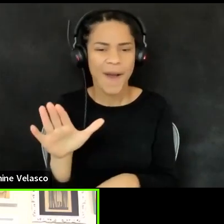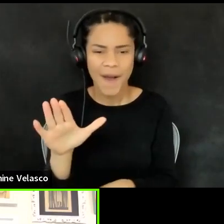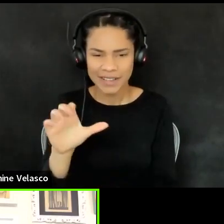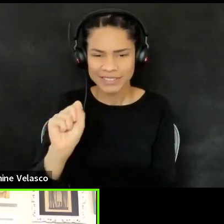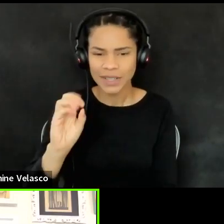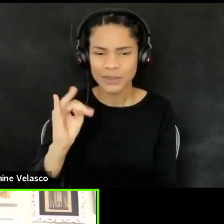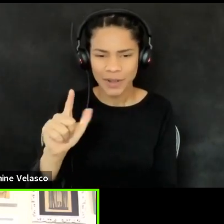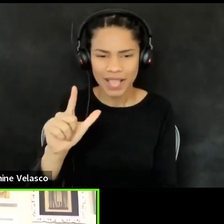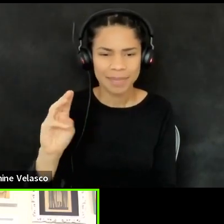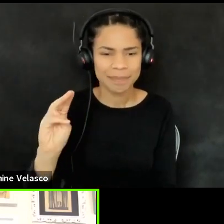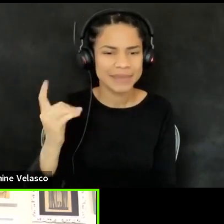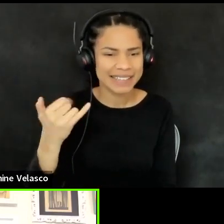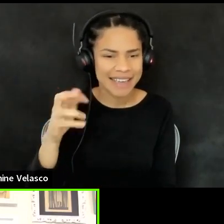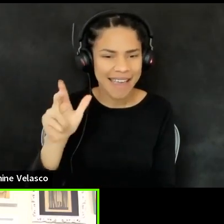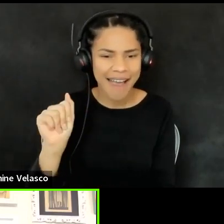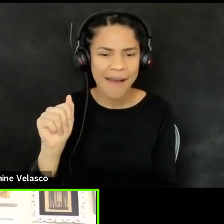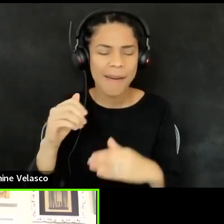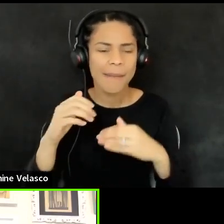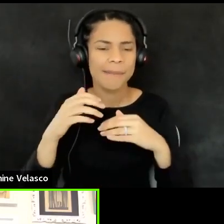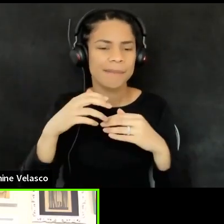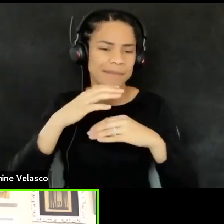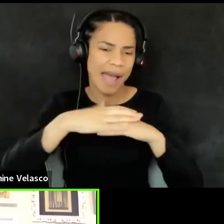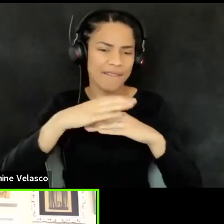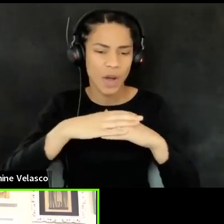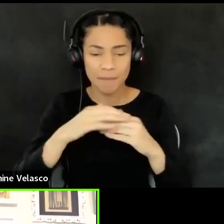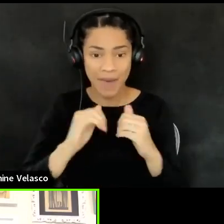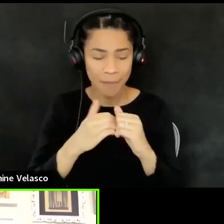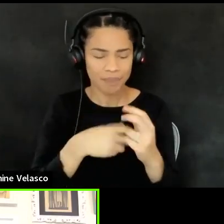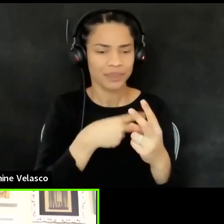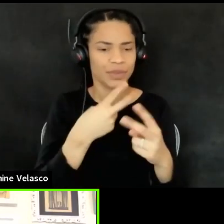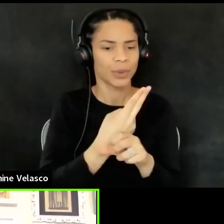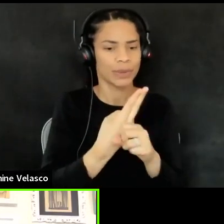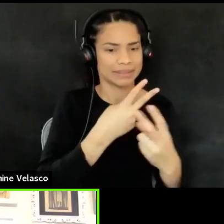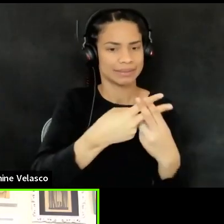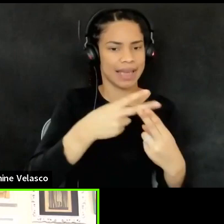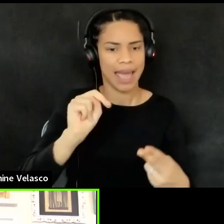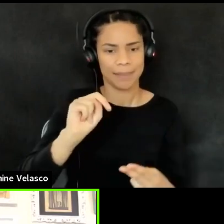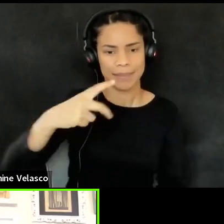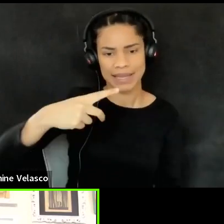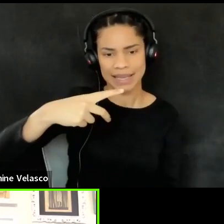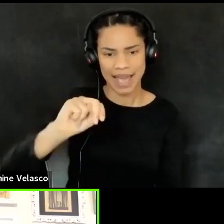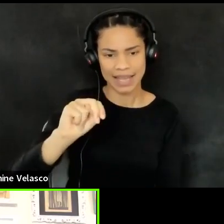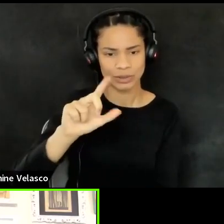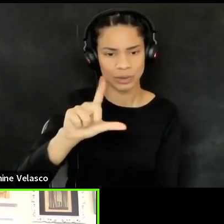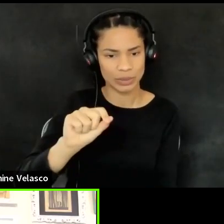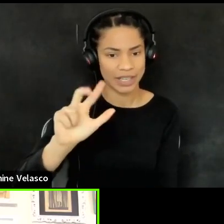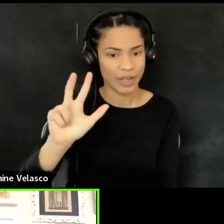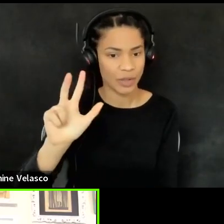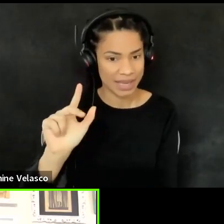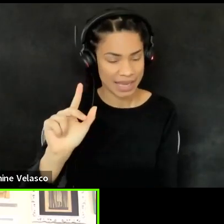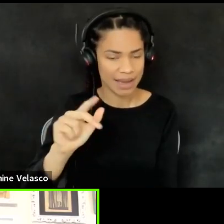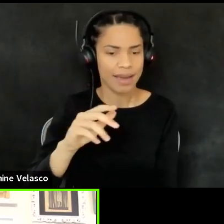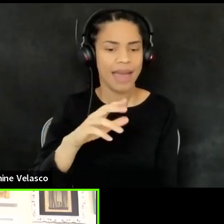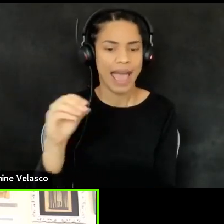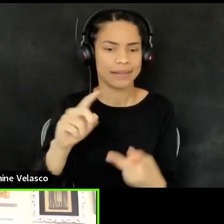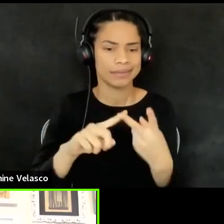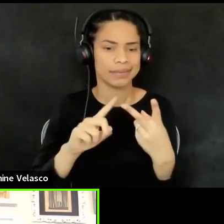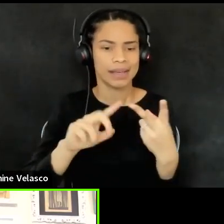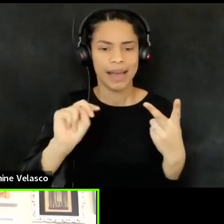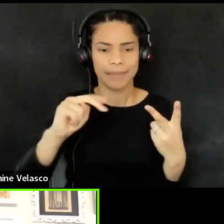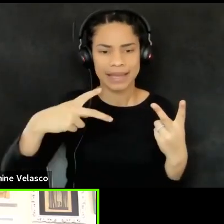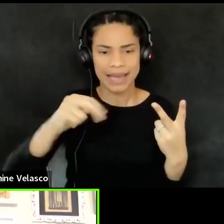platforms using the hashtags NPN 2023 and NPN virtual.